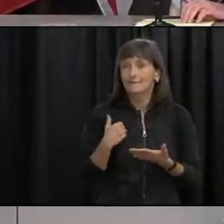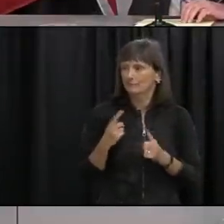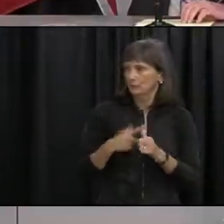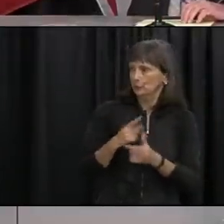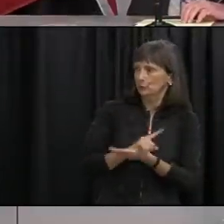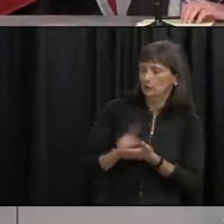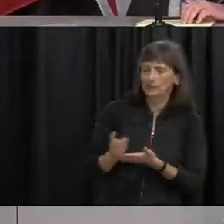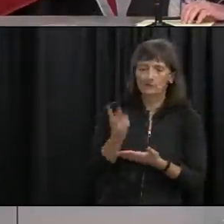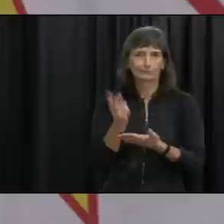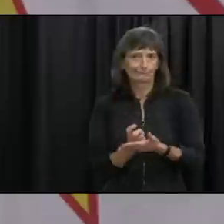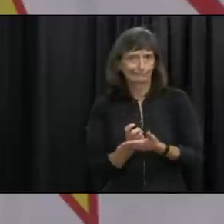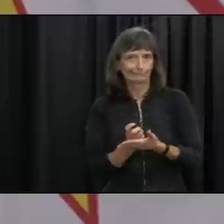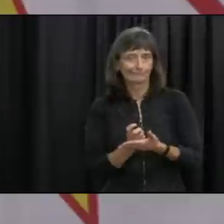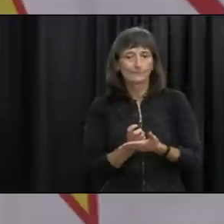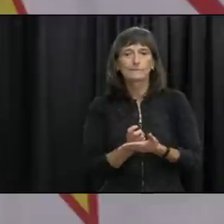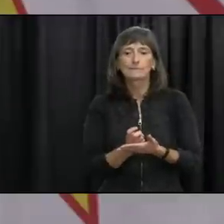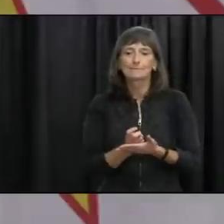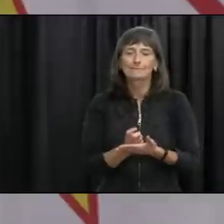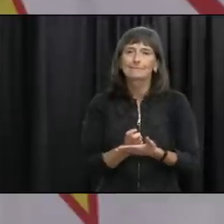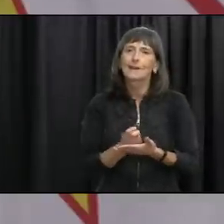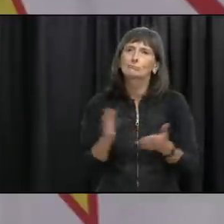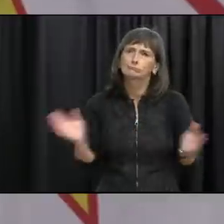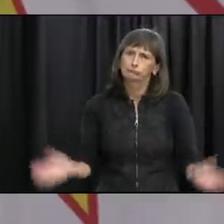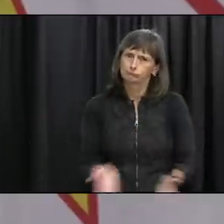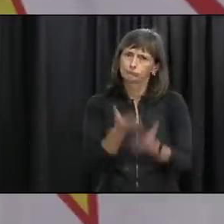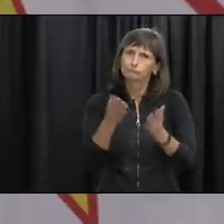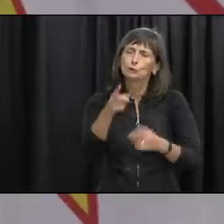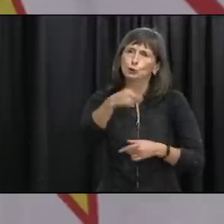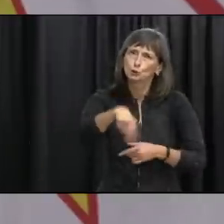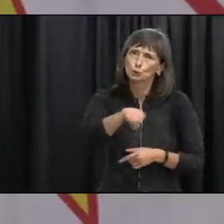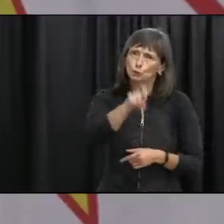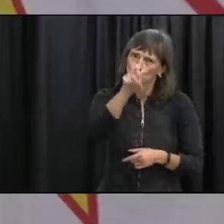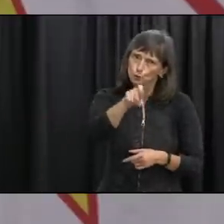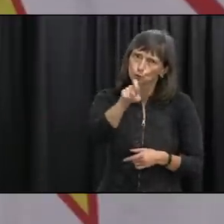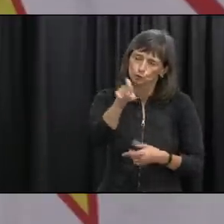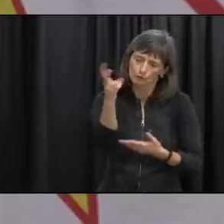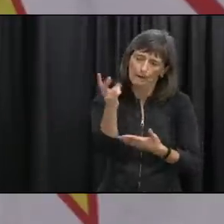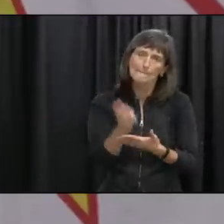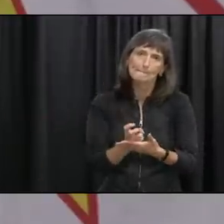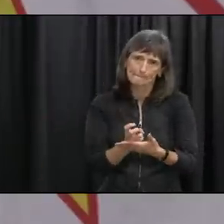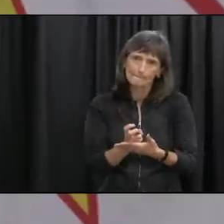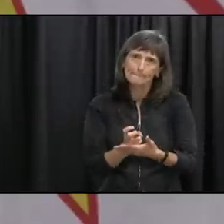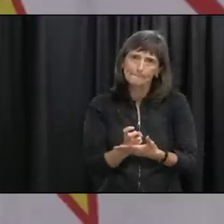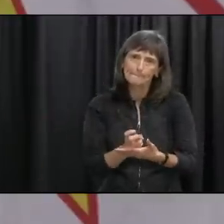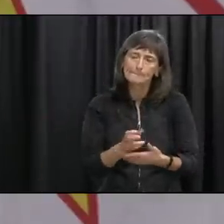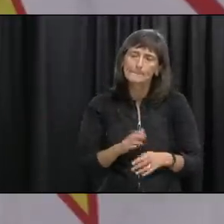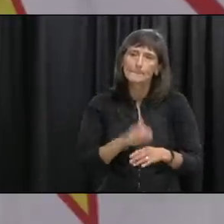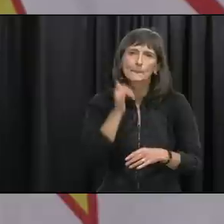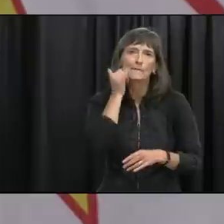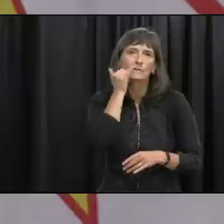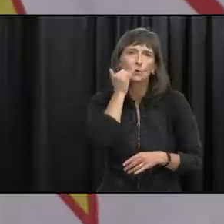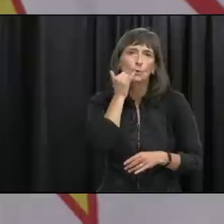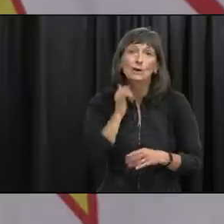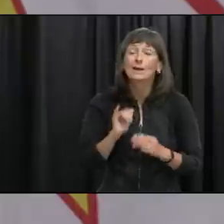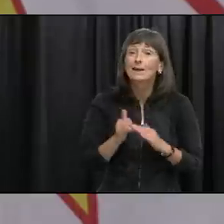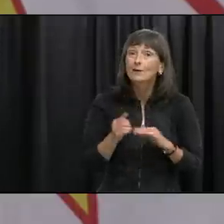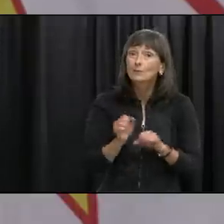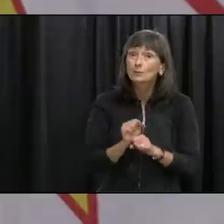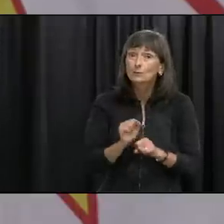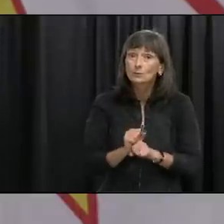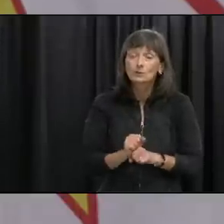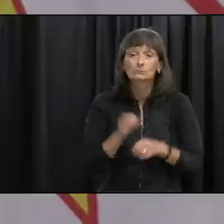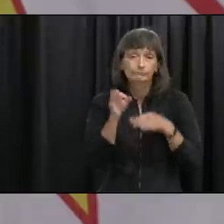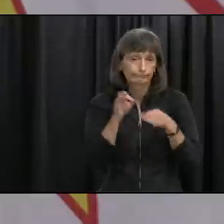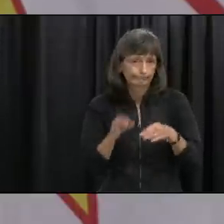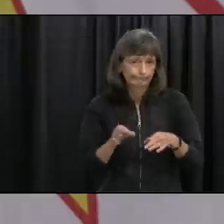it came out and uh i really like to encourage people to um download that on their phone and really how that app works is